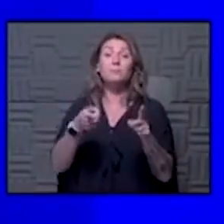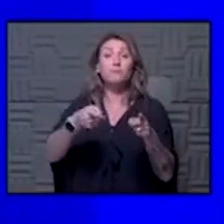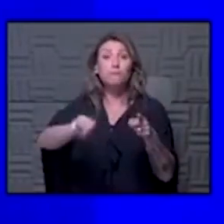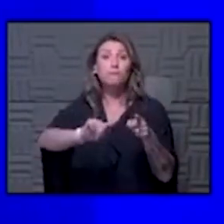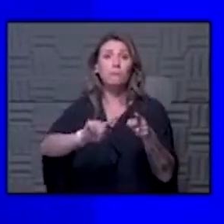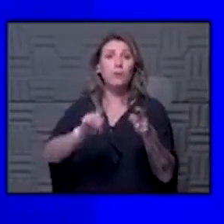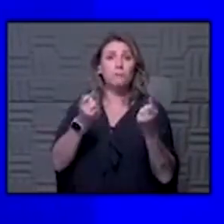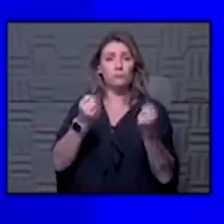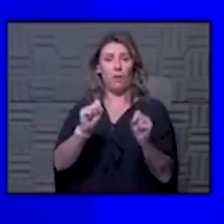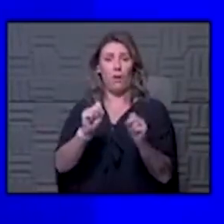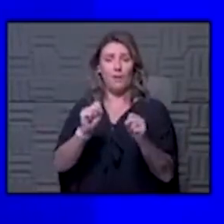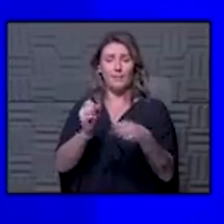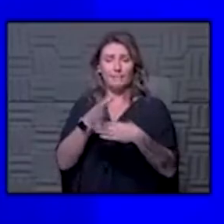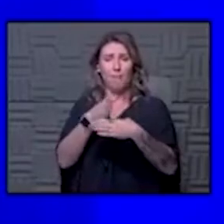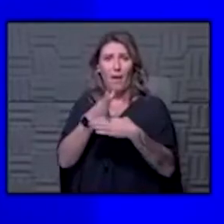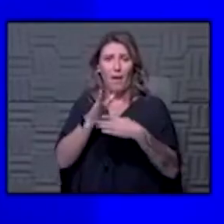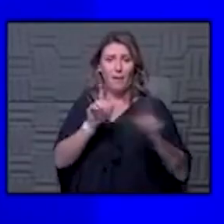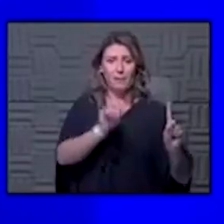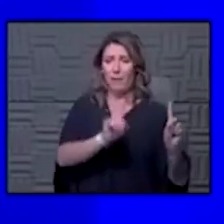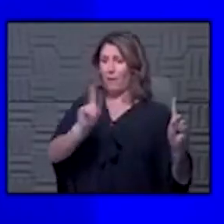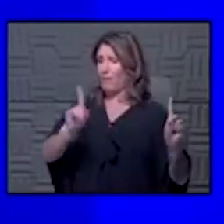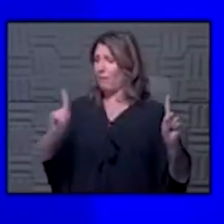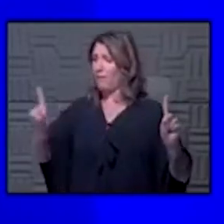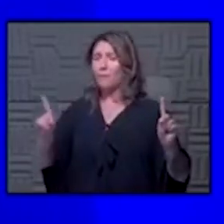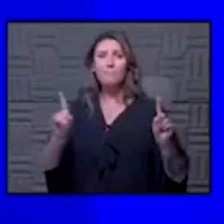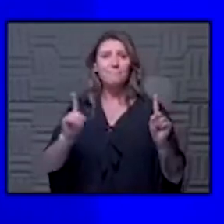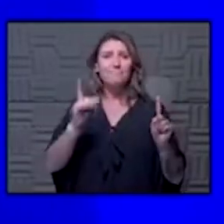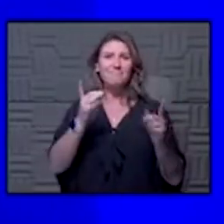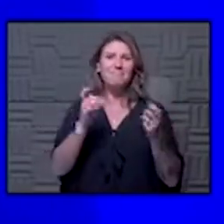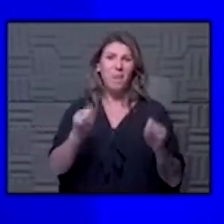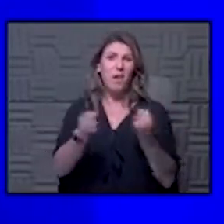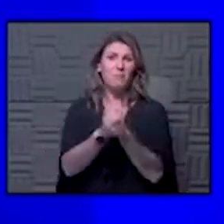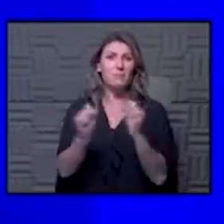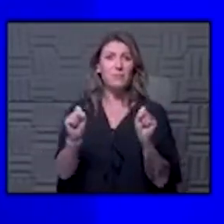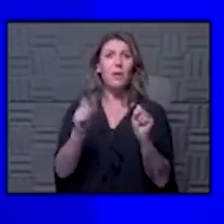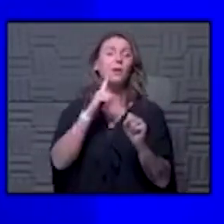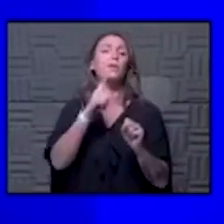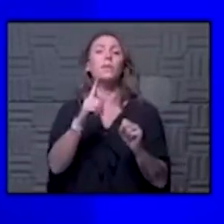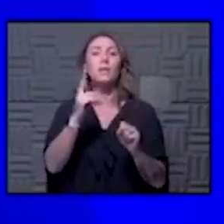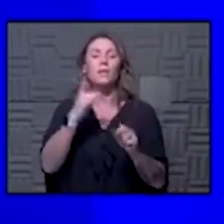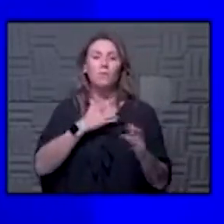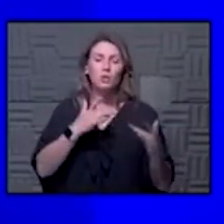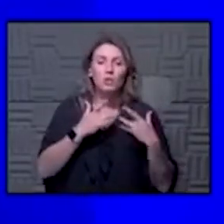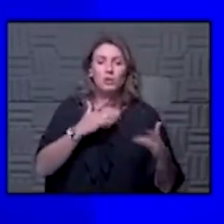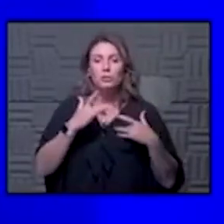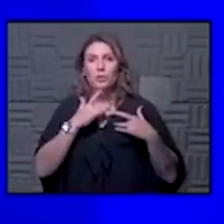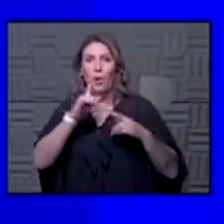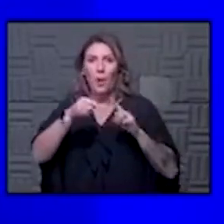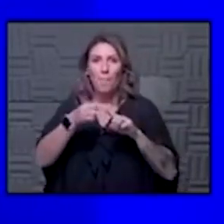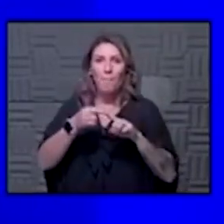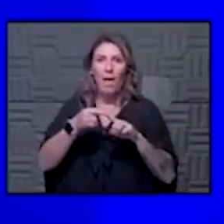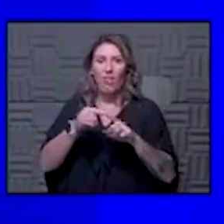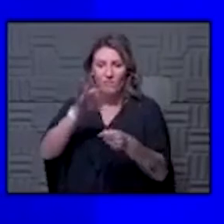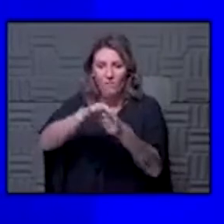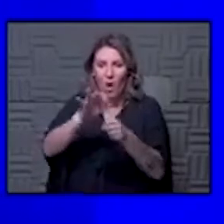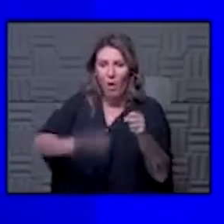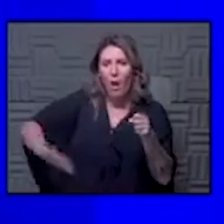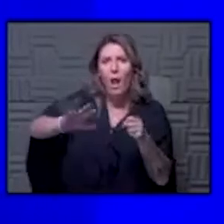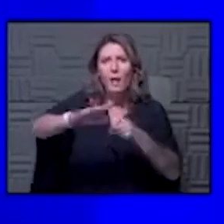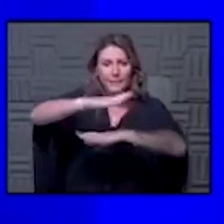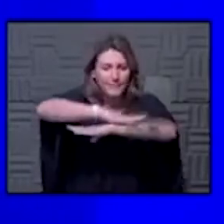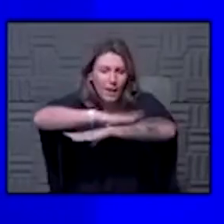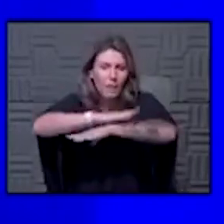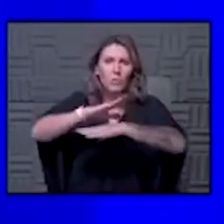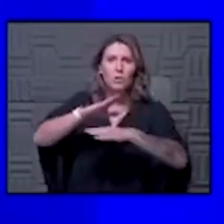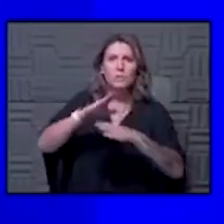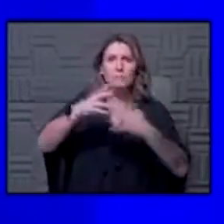So I think you can be safe doing that. If you really have concerns about touching the surfaces such as the voting areas but even then we were